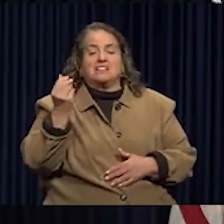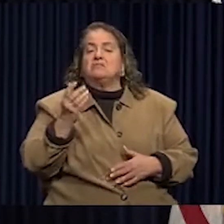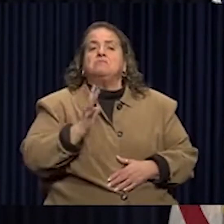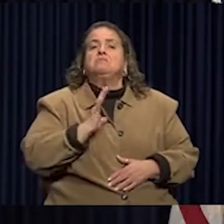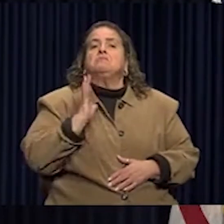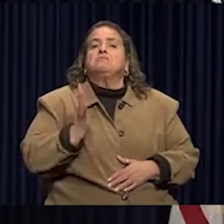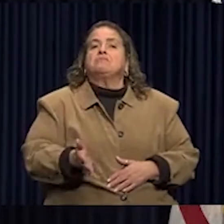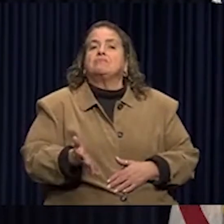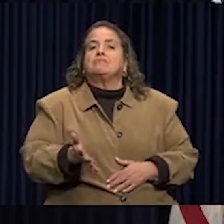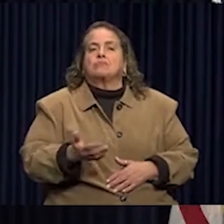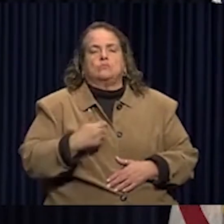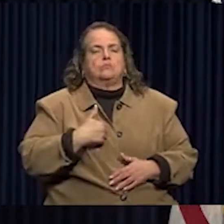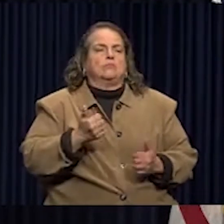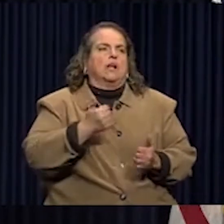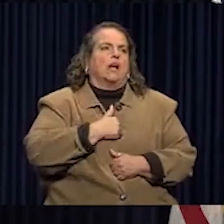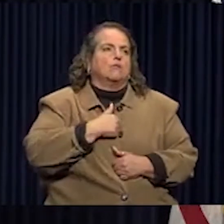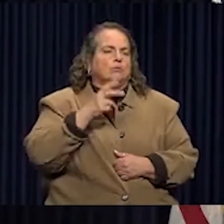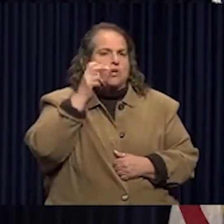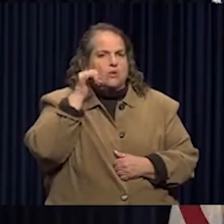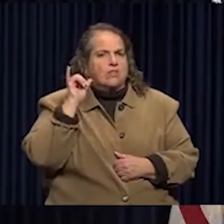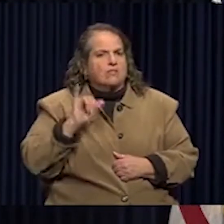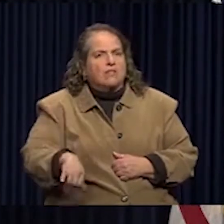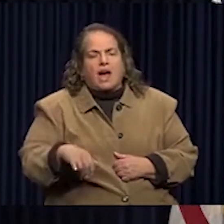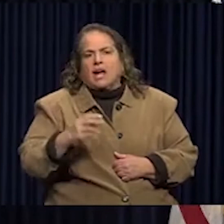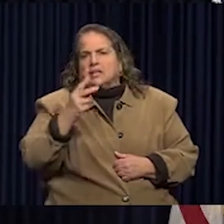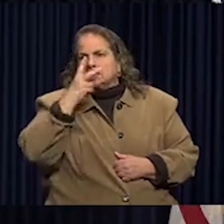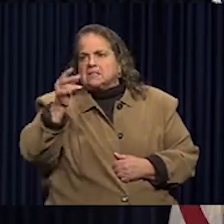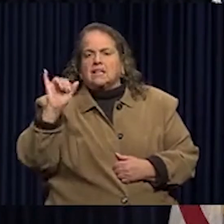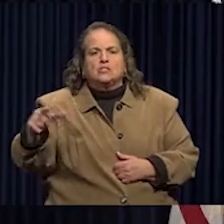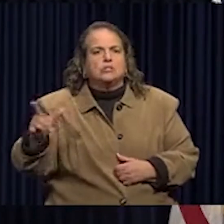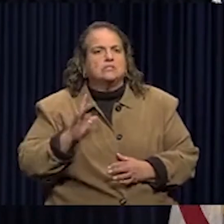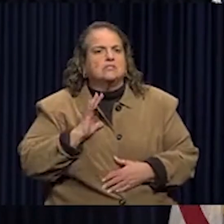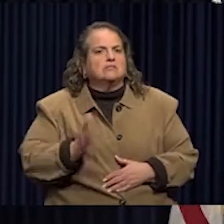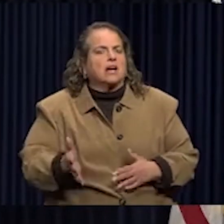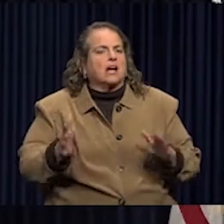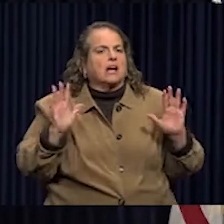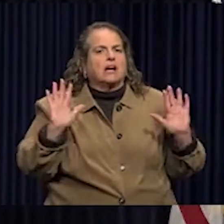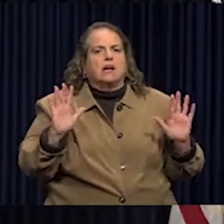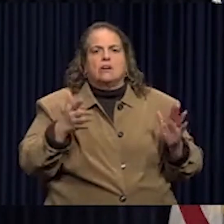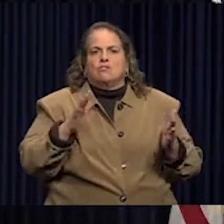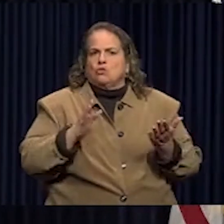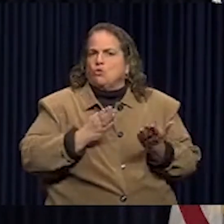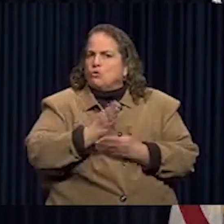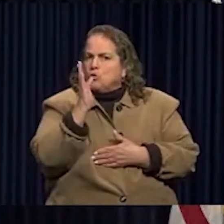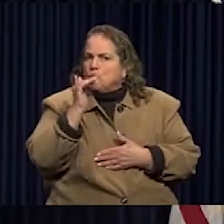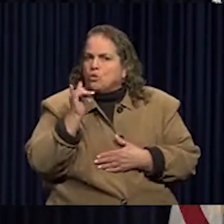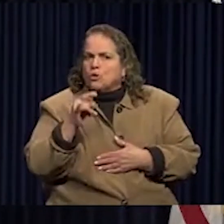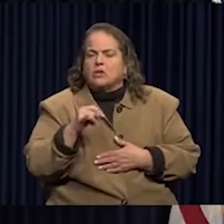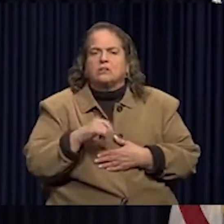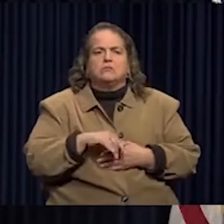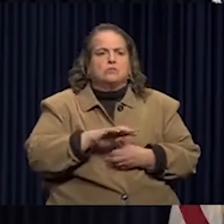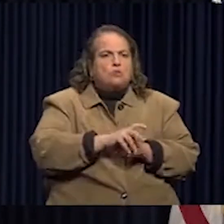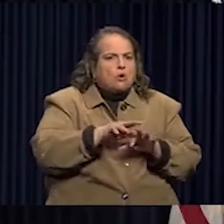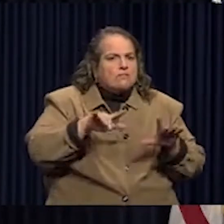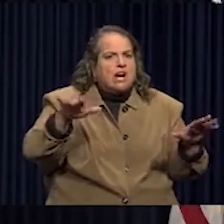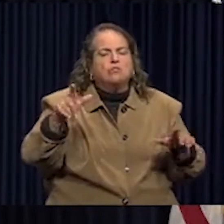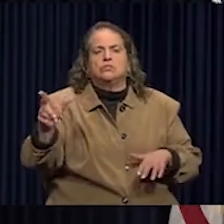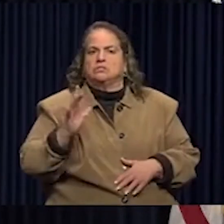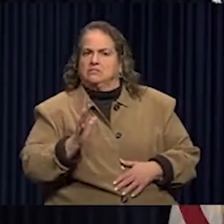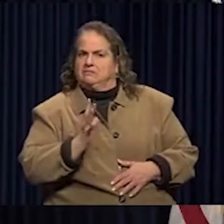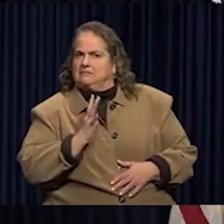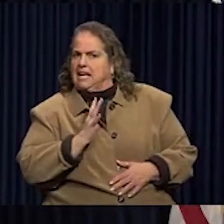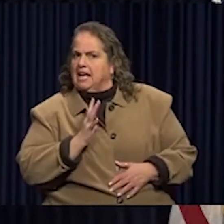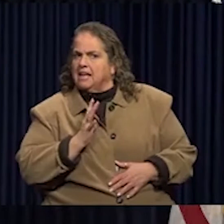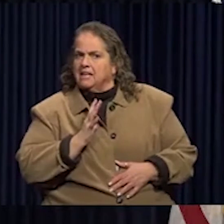woods, and we love hearing and seeing that completely through this coronavirus, and what